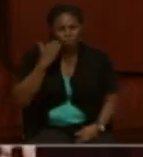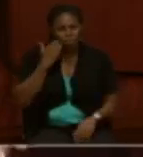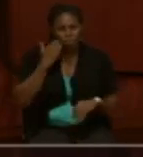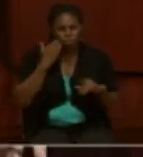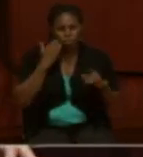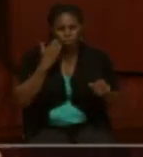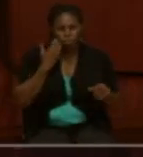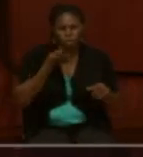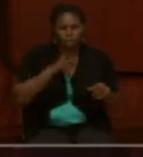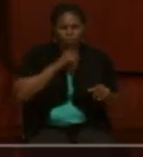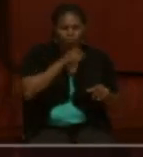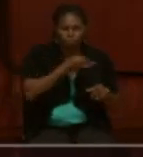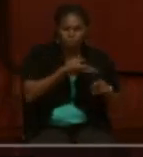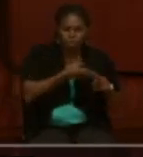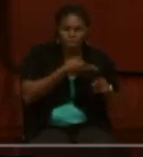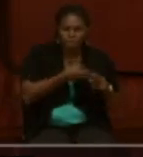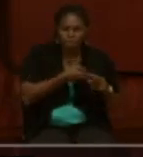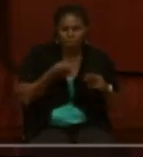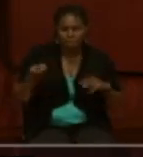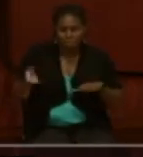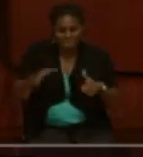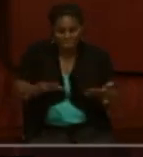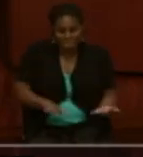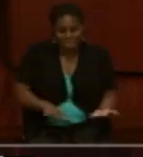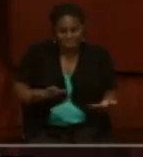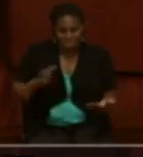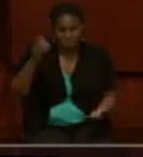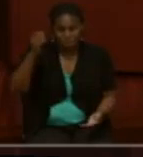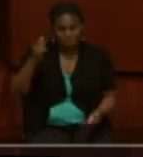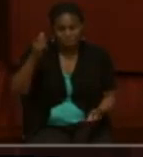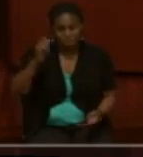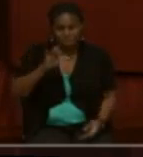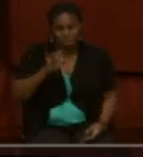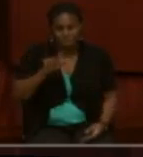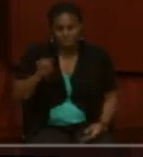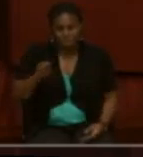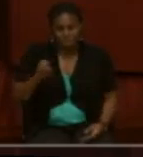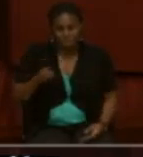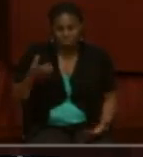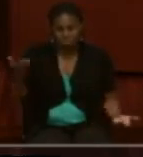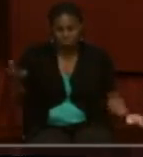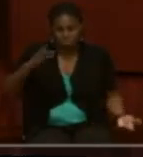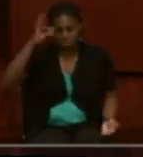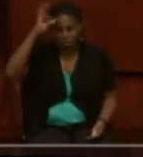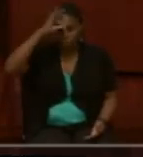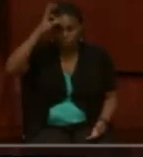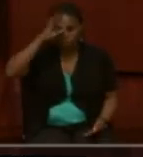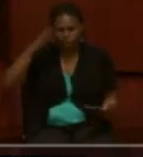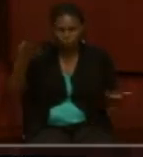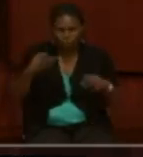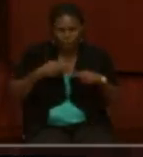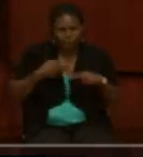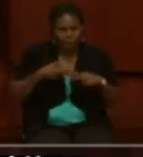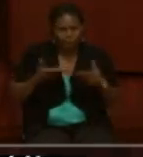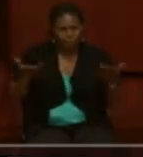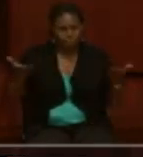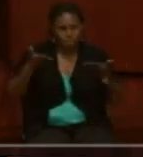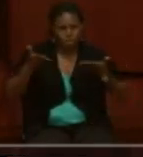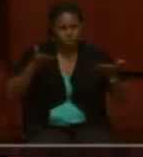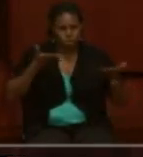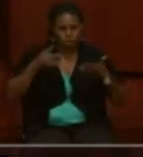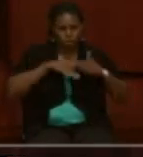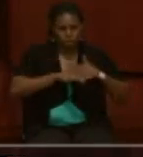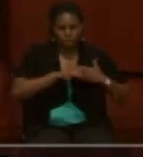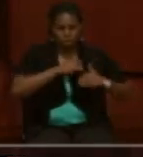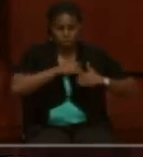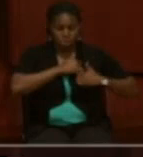served under in the war, if he dies, she puts in a pension claim, she doesn't know what name he served under. So we have